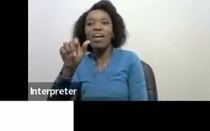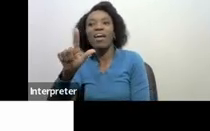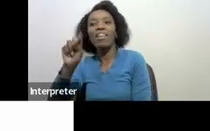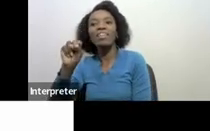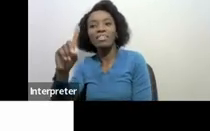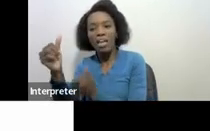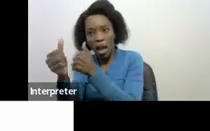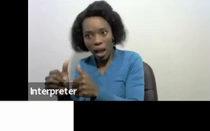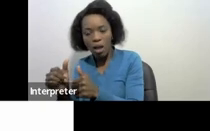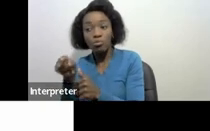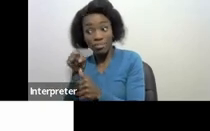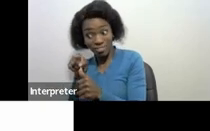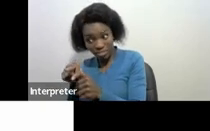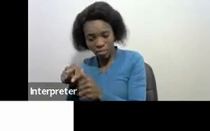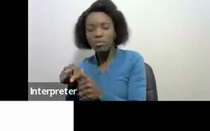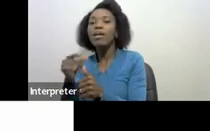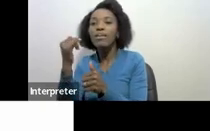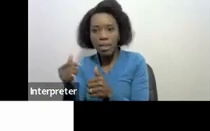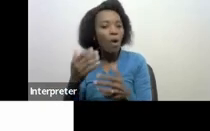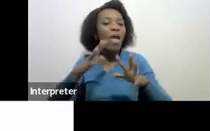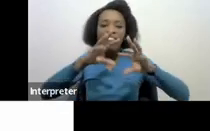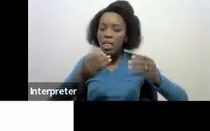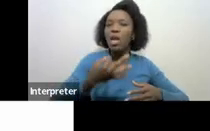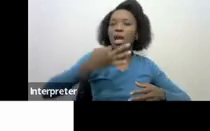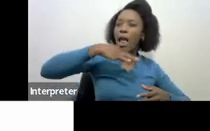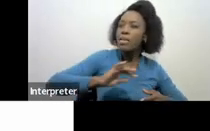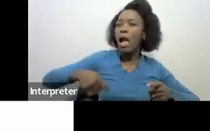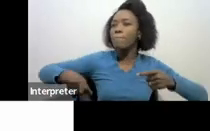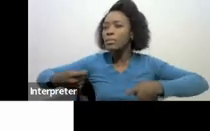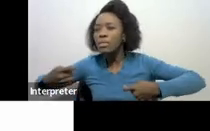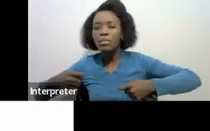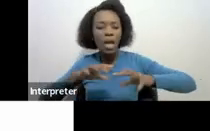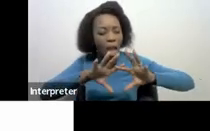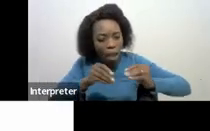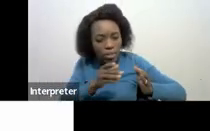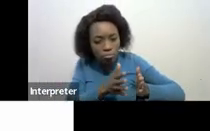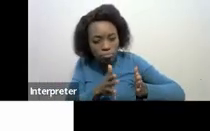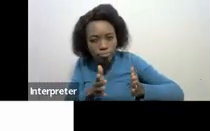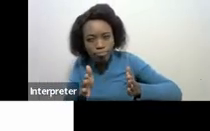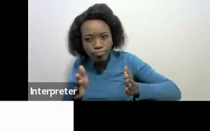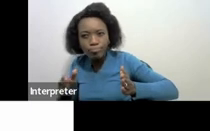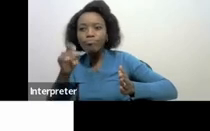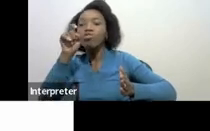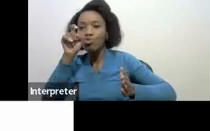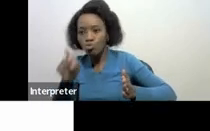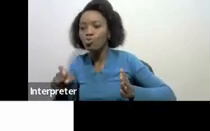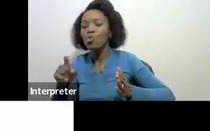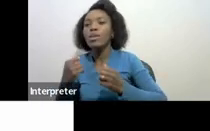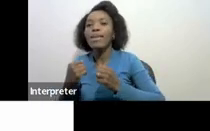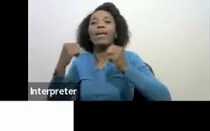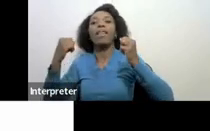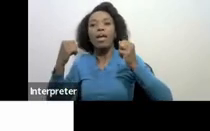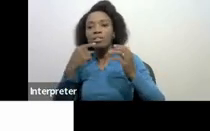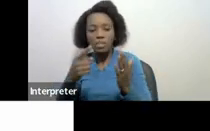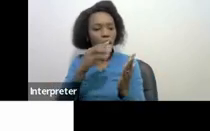will have to be informed that the beneficiary needs to declare such income in their respective